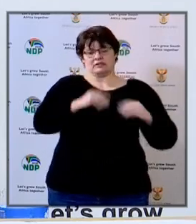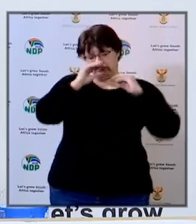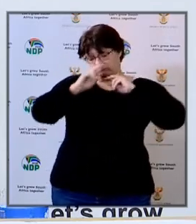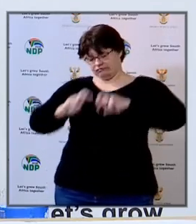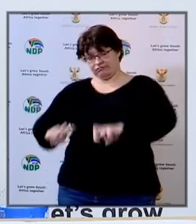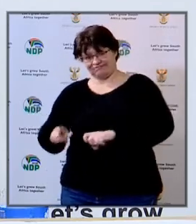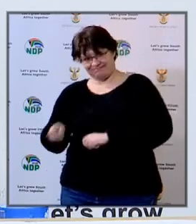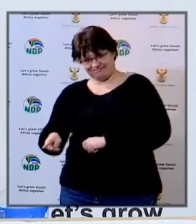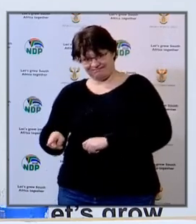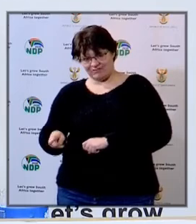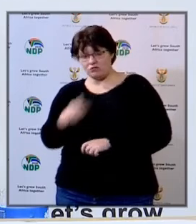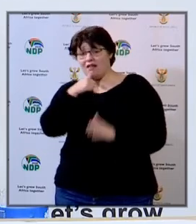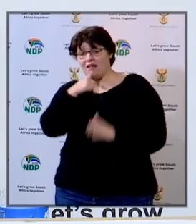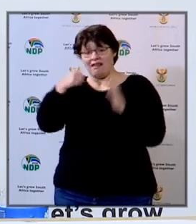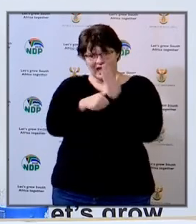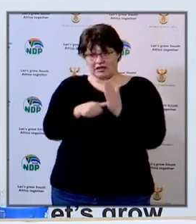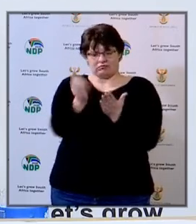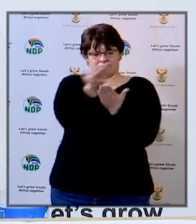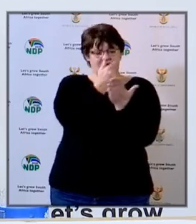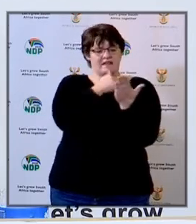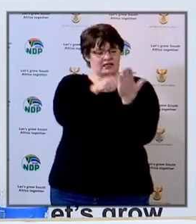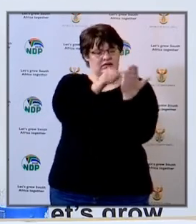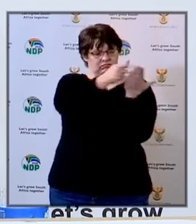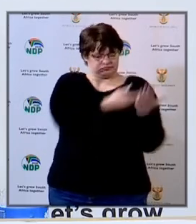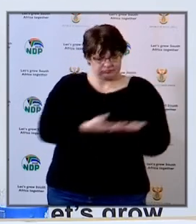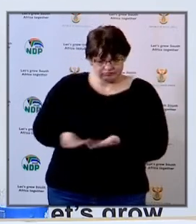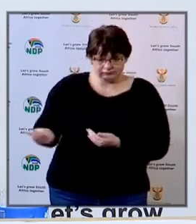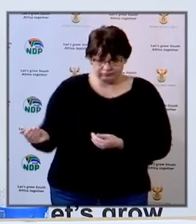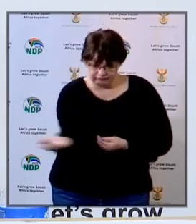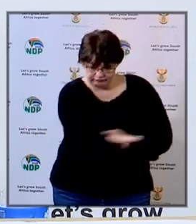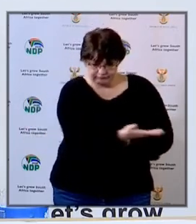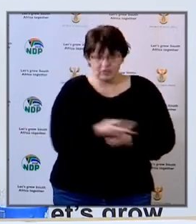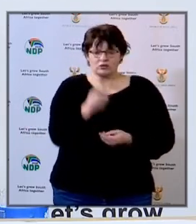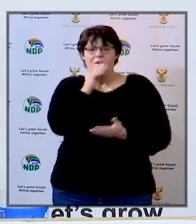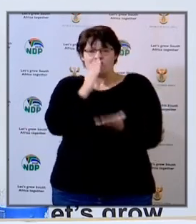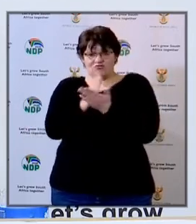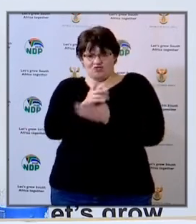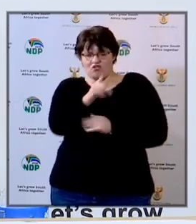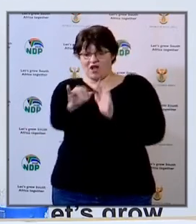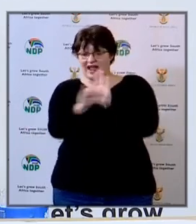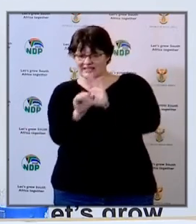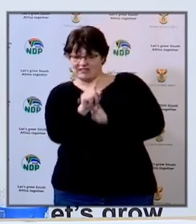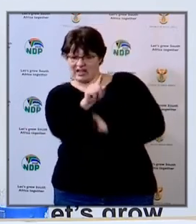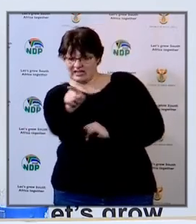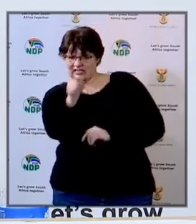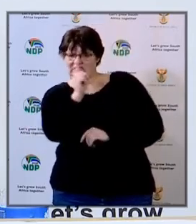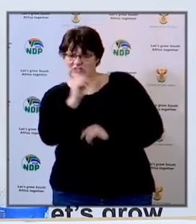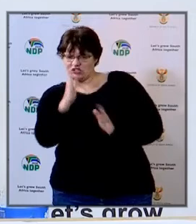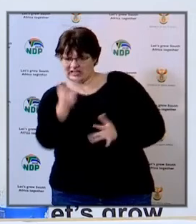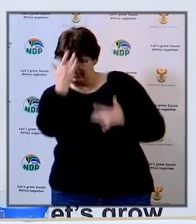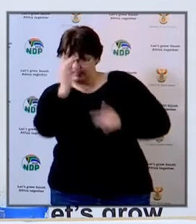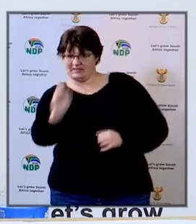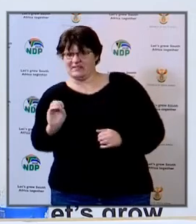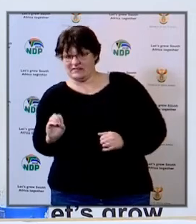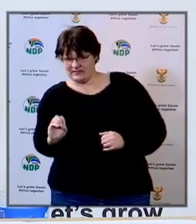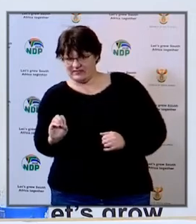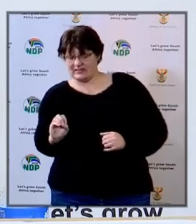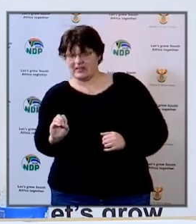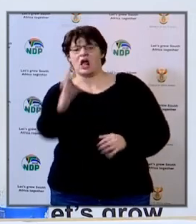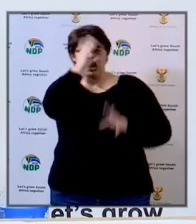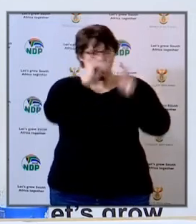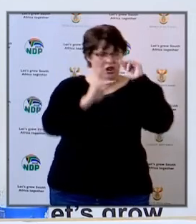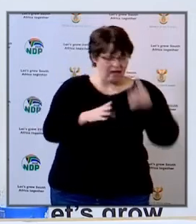operating procedures will be circulated among schools to ensure that schools are able to manage identified infections among